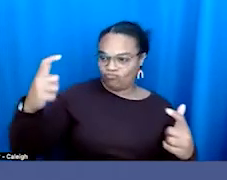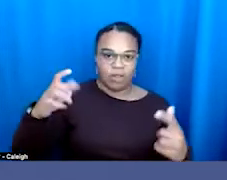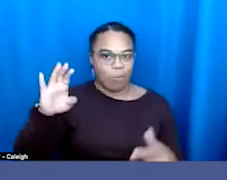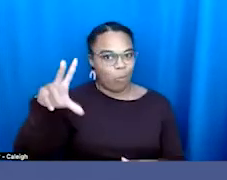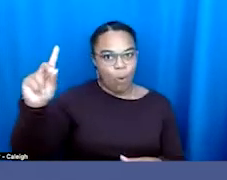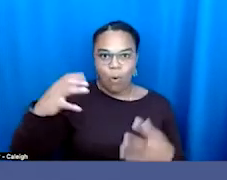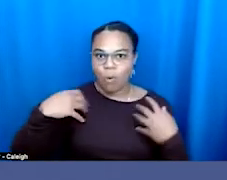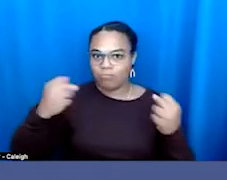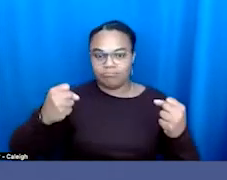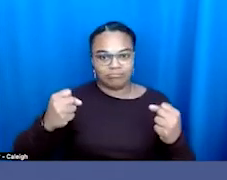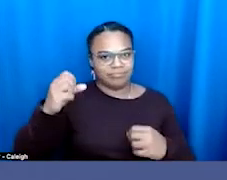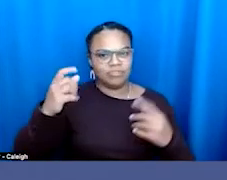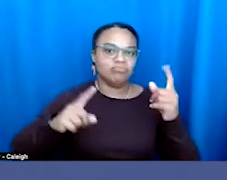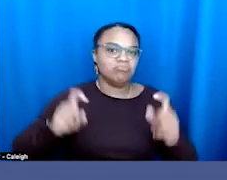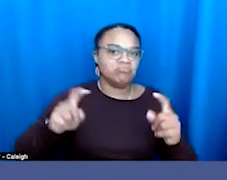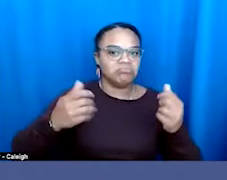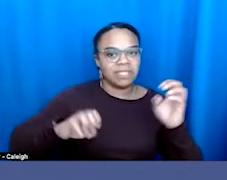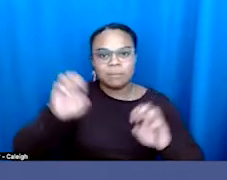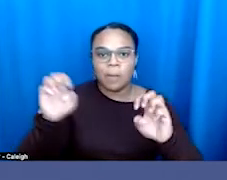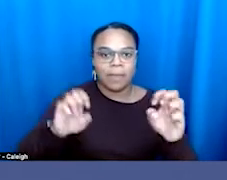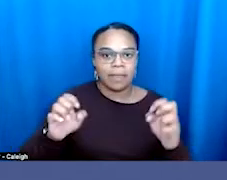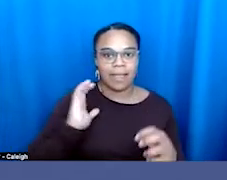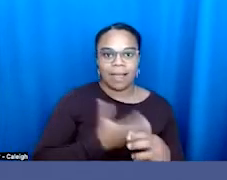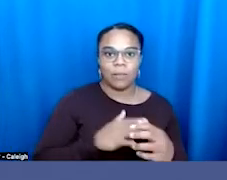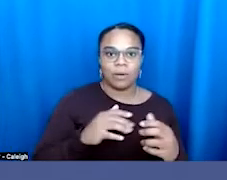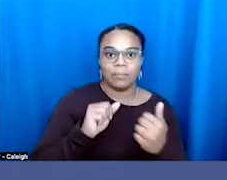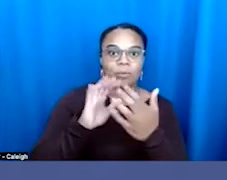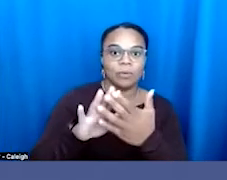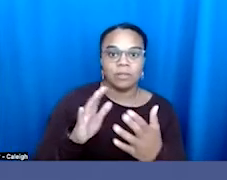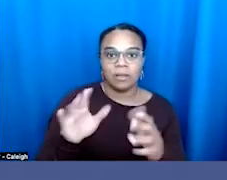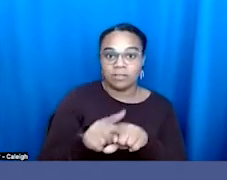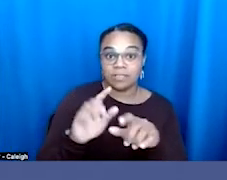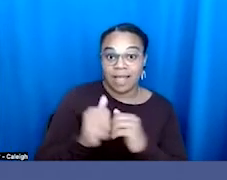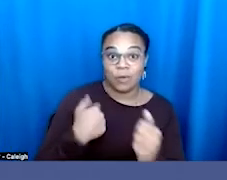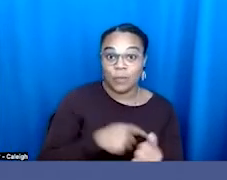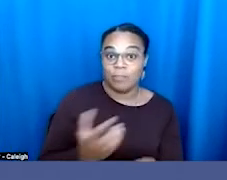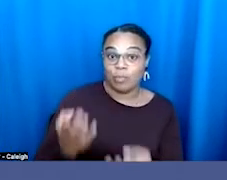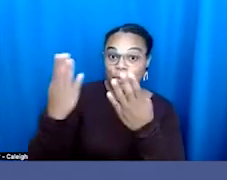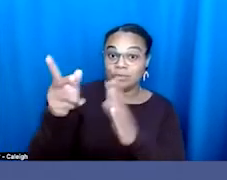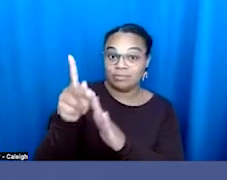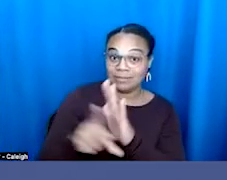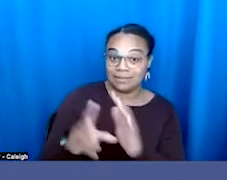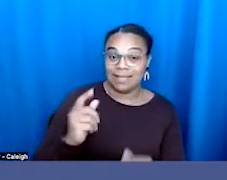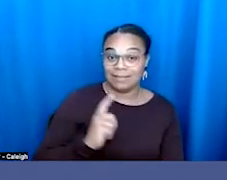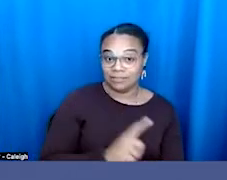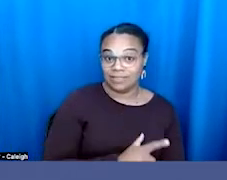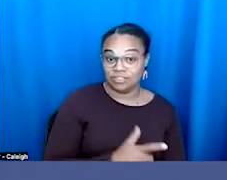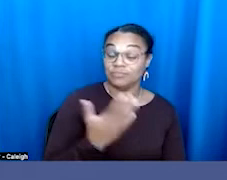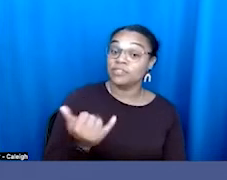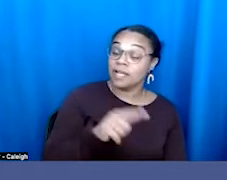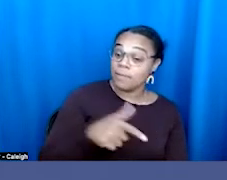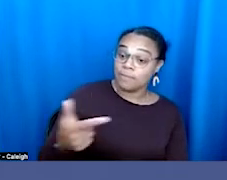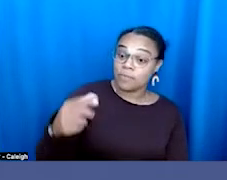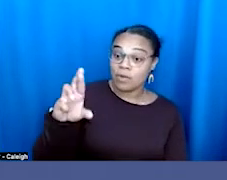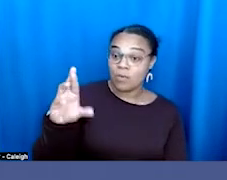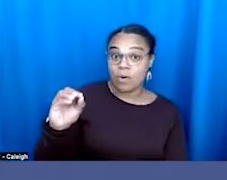in our tactics and also in our proposing of policy and legislation. And with that, Rodrigo, what's